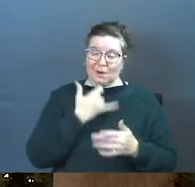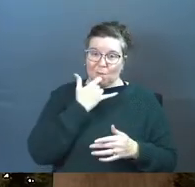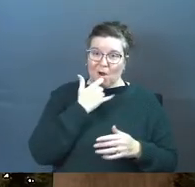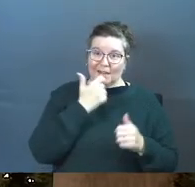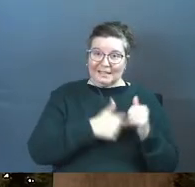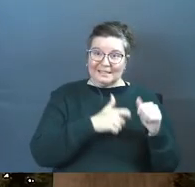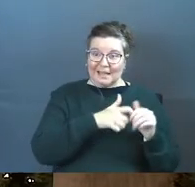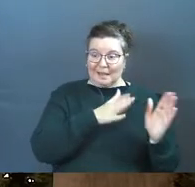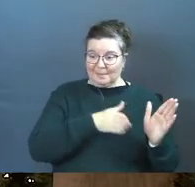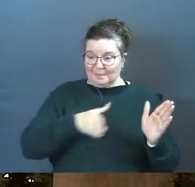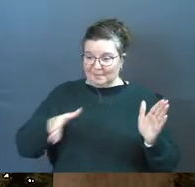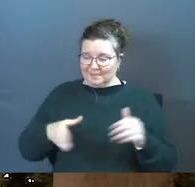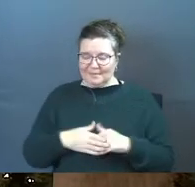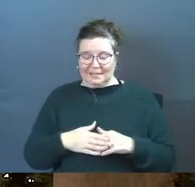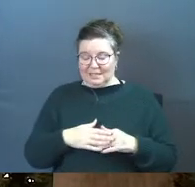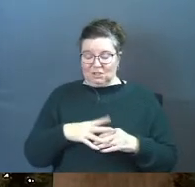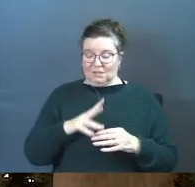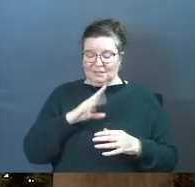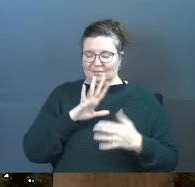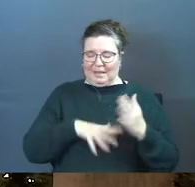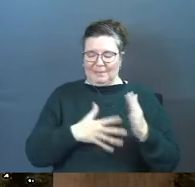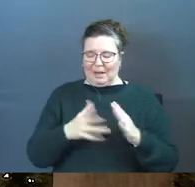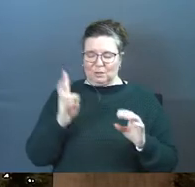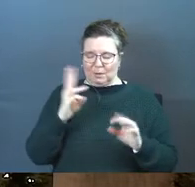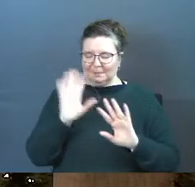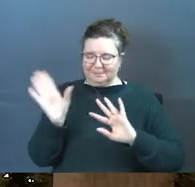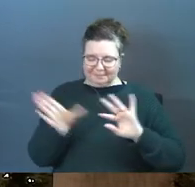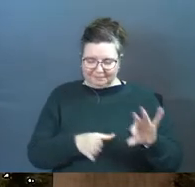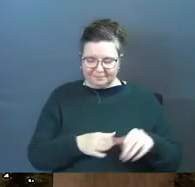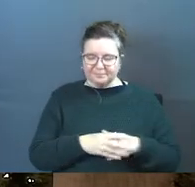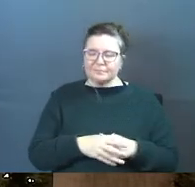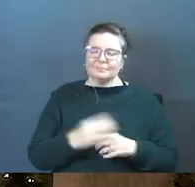every single service. Just fall into patterns. It's weird.